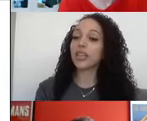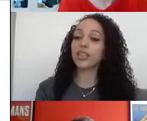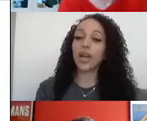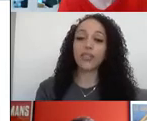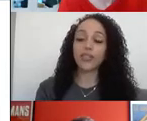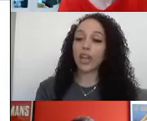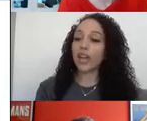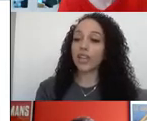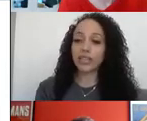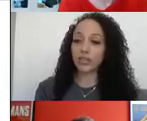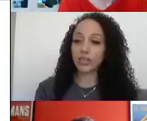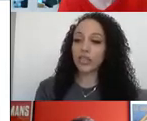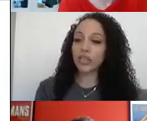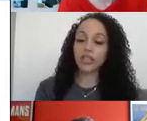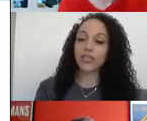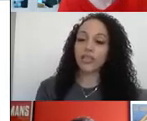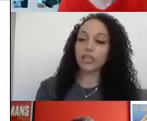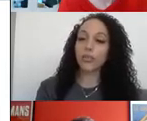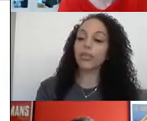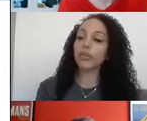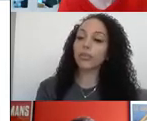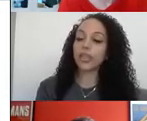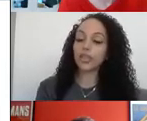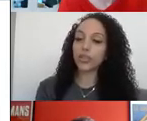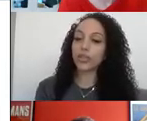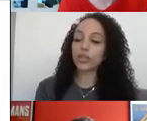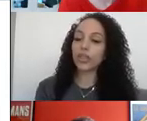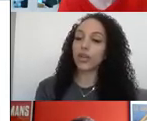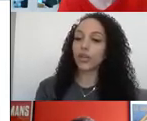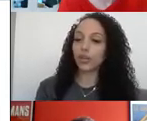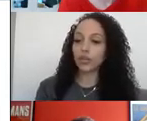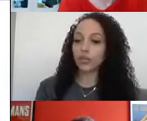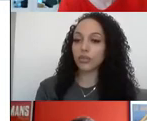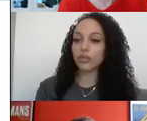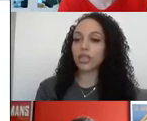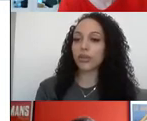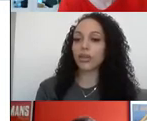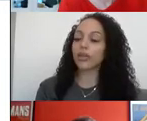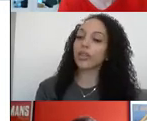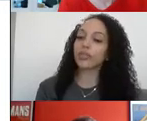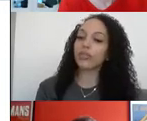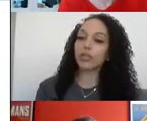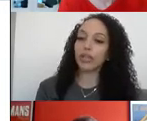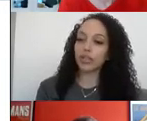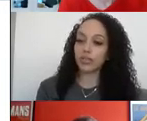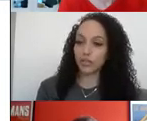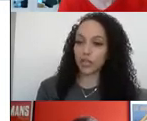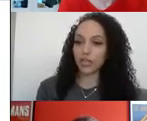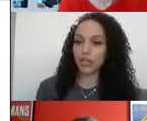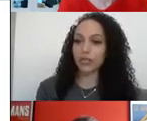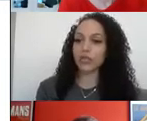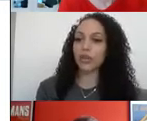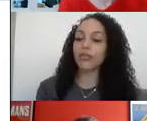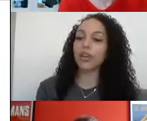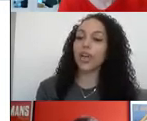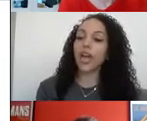It could be that you have an Excel spreadsheet that you have set up, or it could be that you're using online tools. Now, I know that the Royal College of Speech